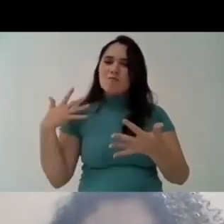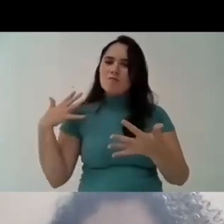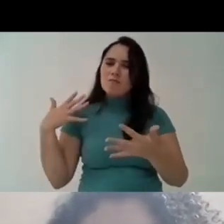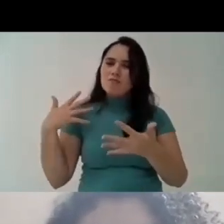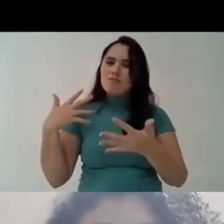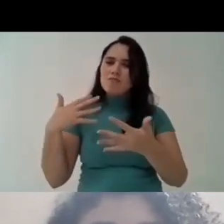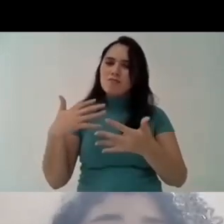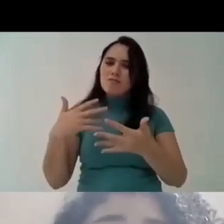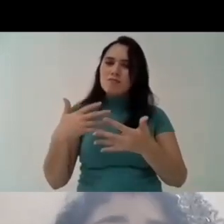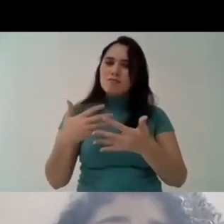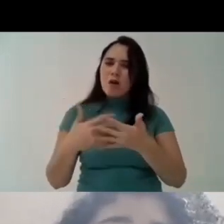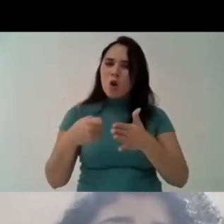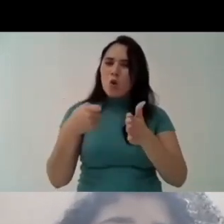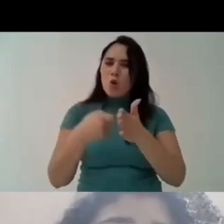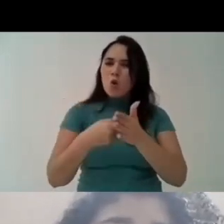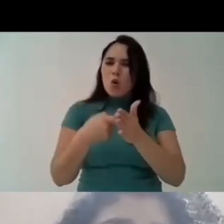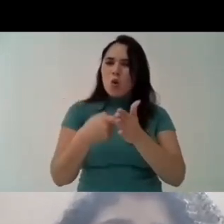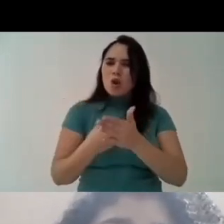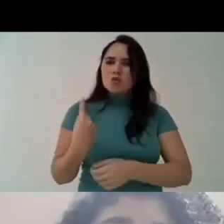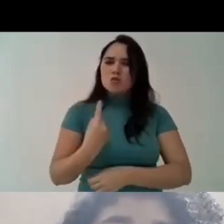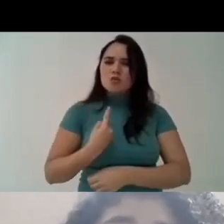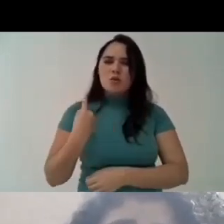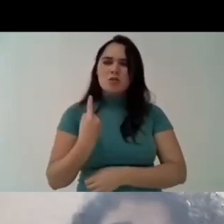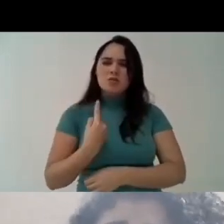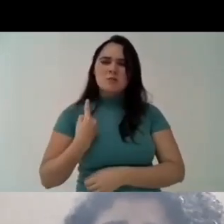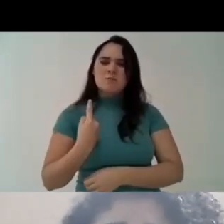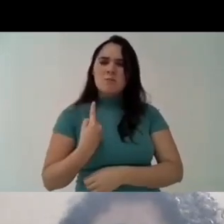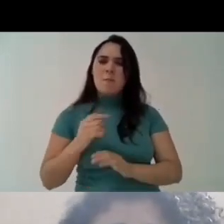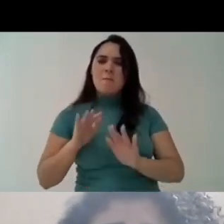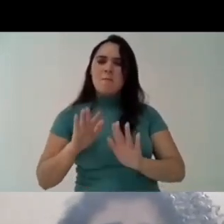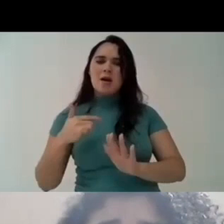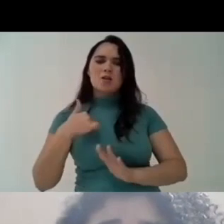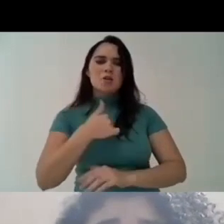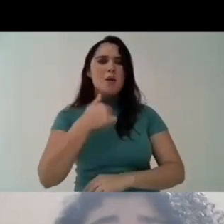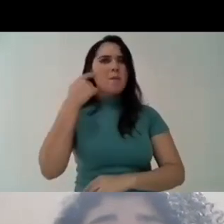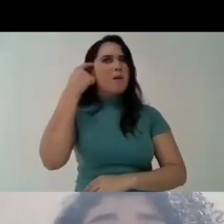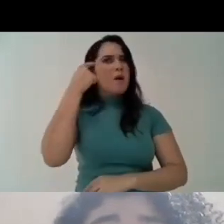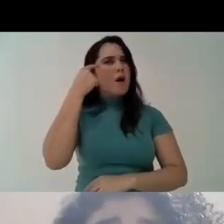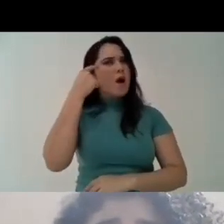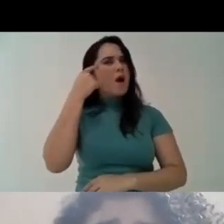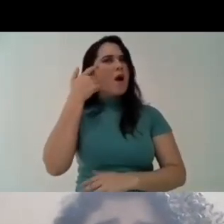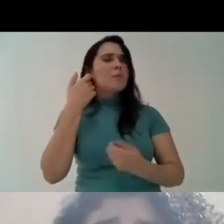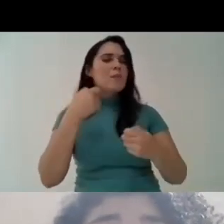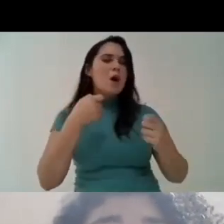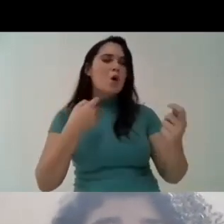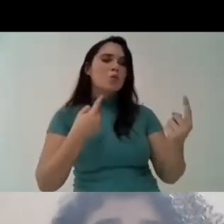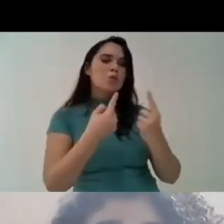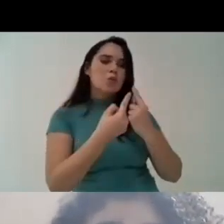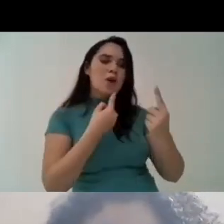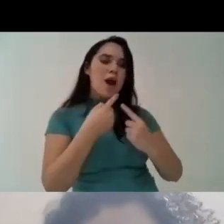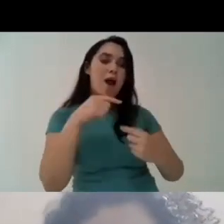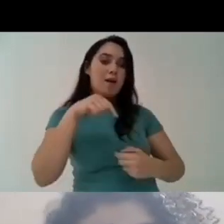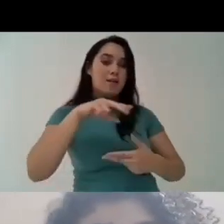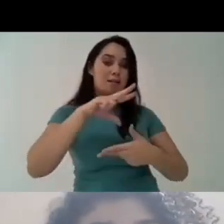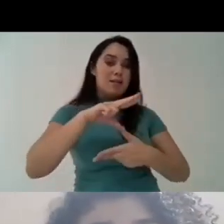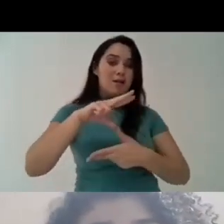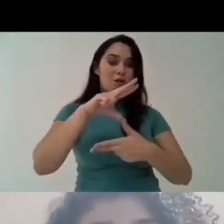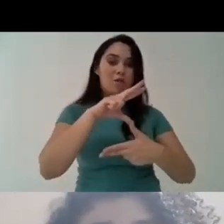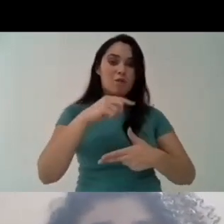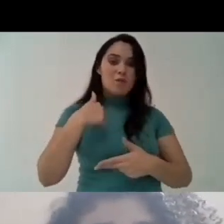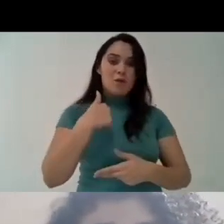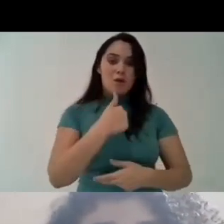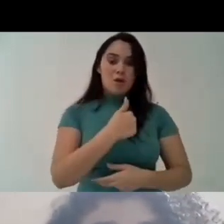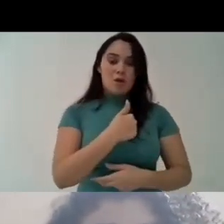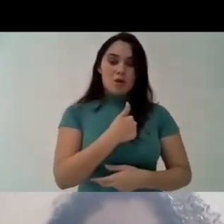for a long time the brazilian indigenous have been fought alone but now we create that we are creating